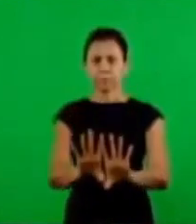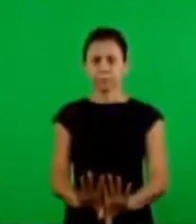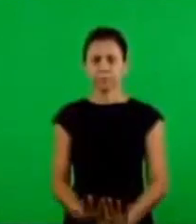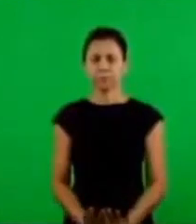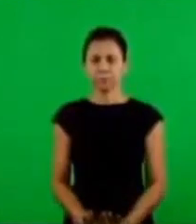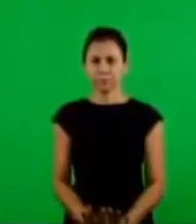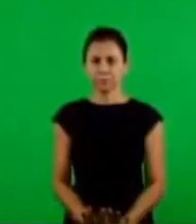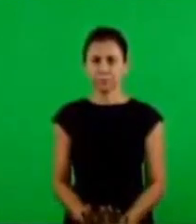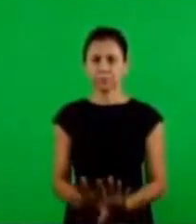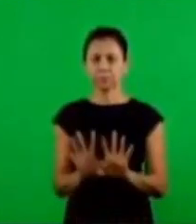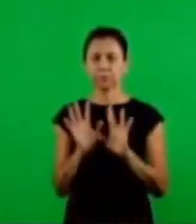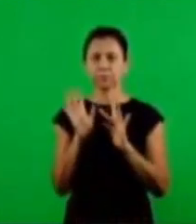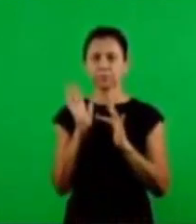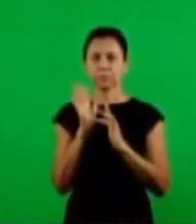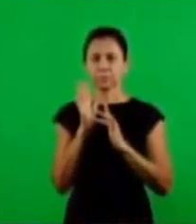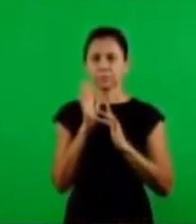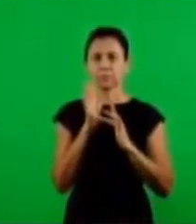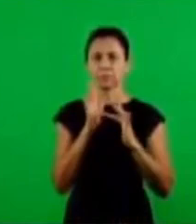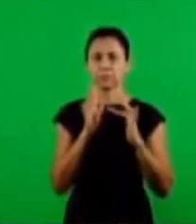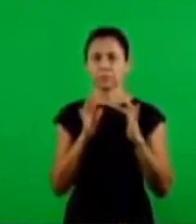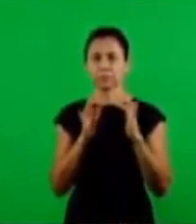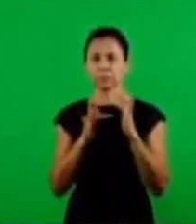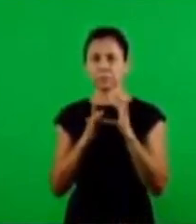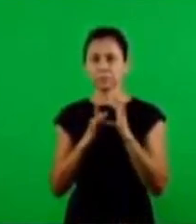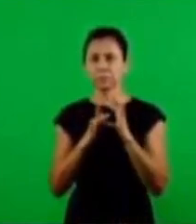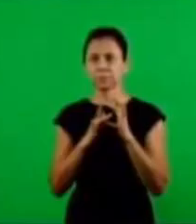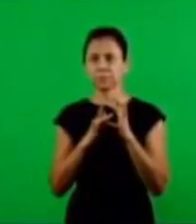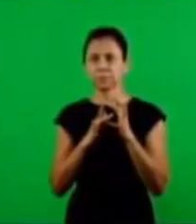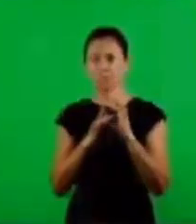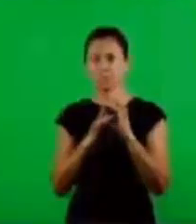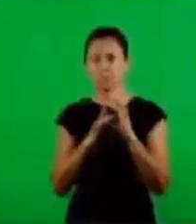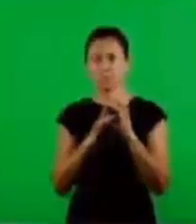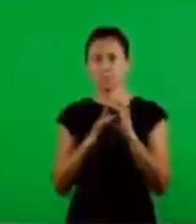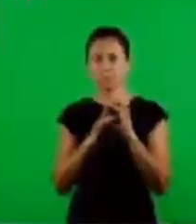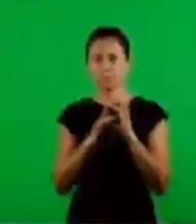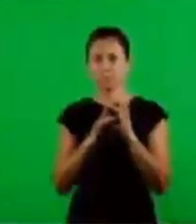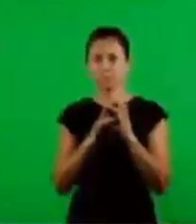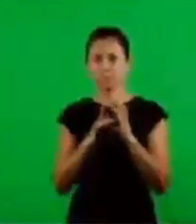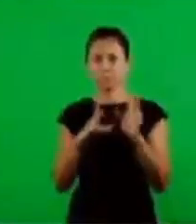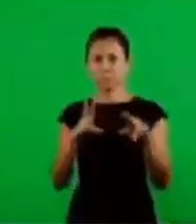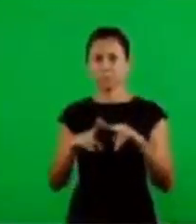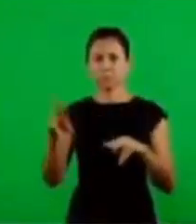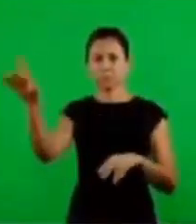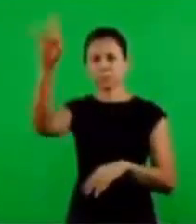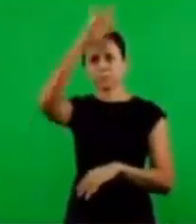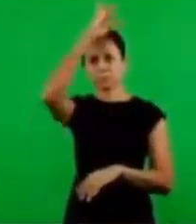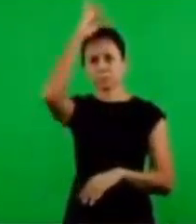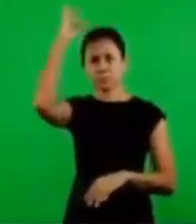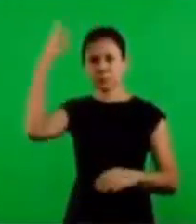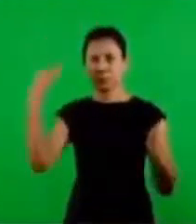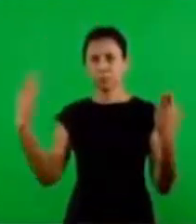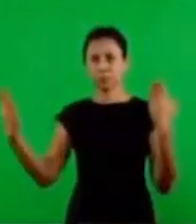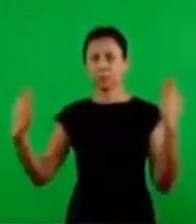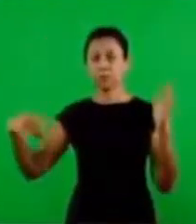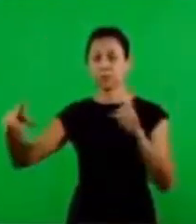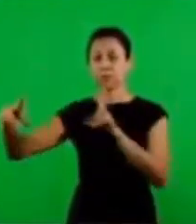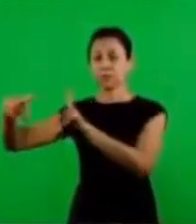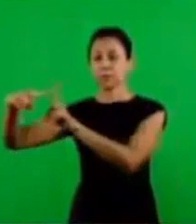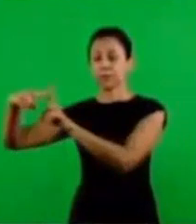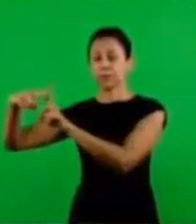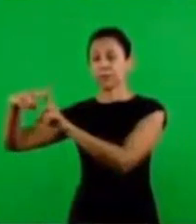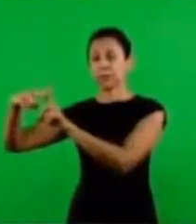So, when Jesus entered, He entered by the Spirit. Because He was in cover.